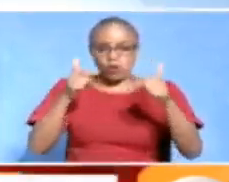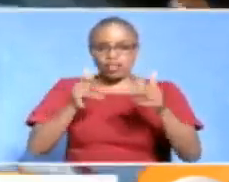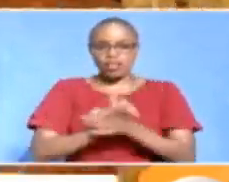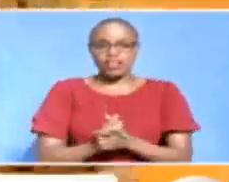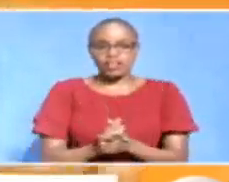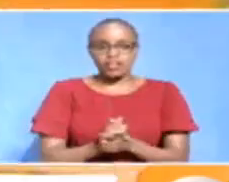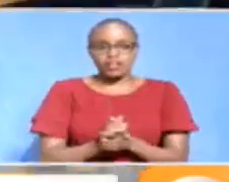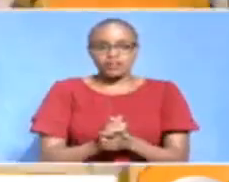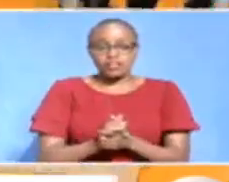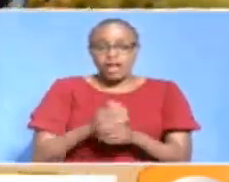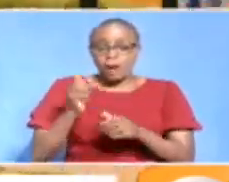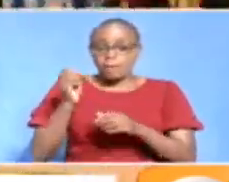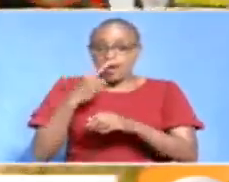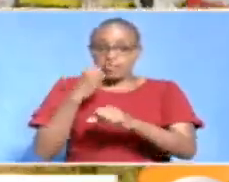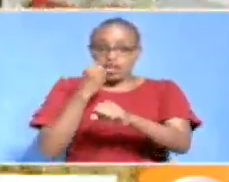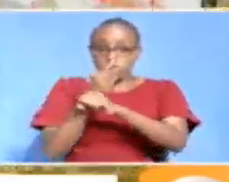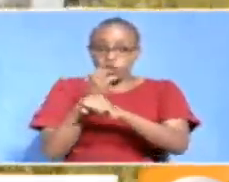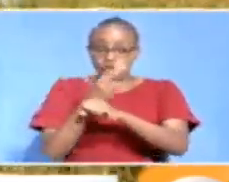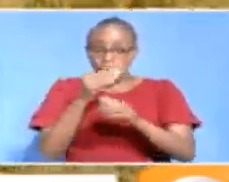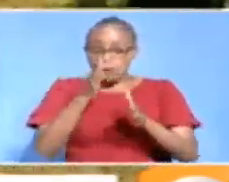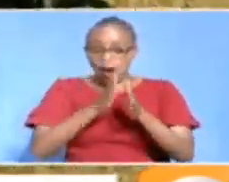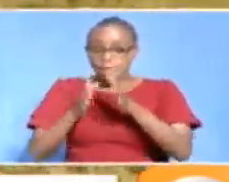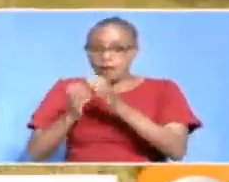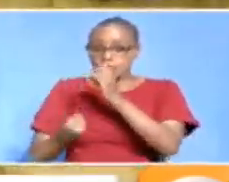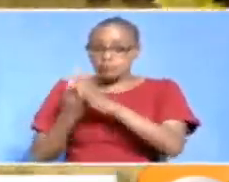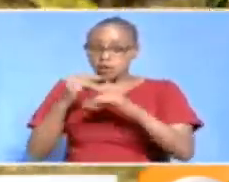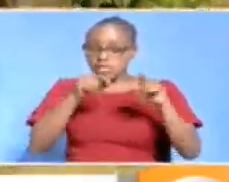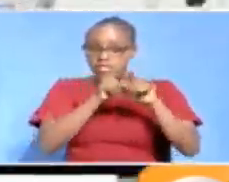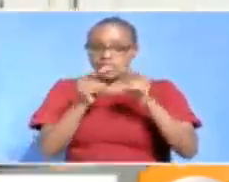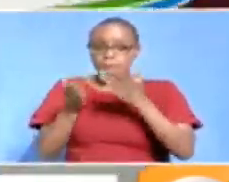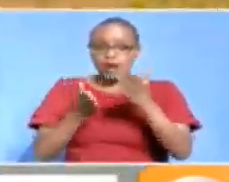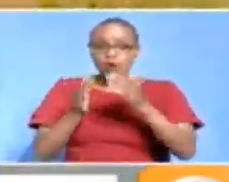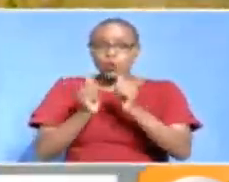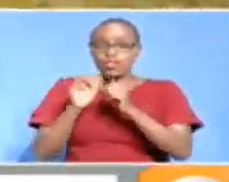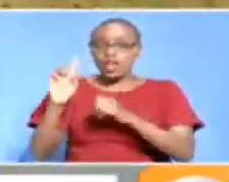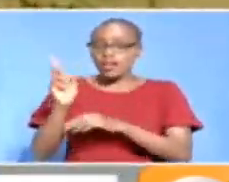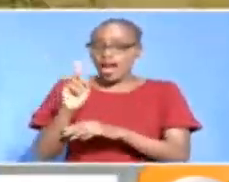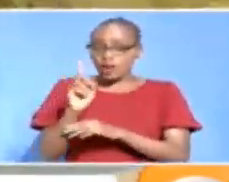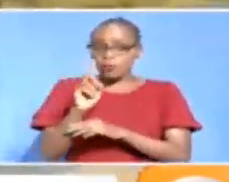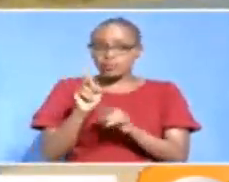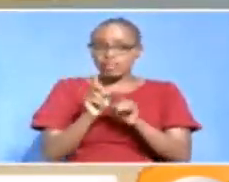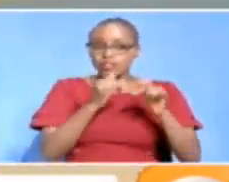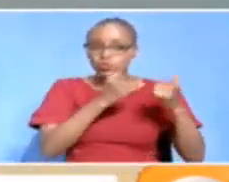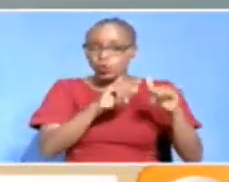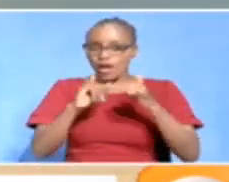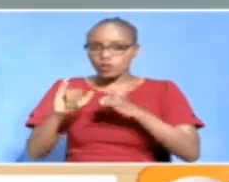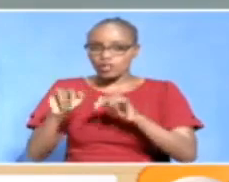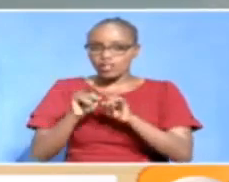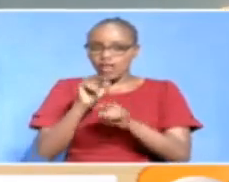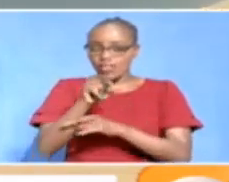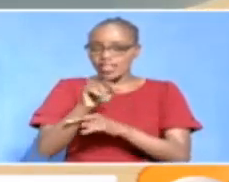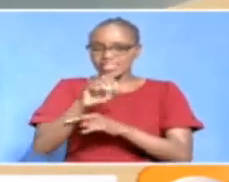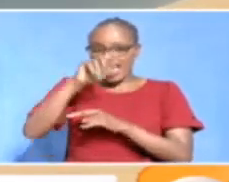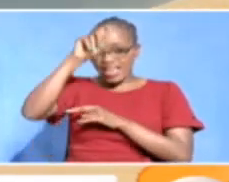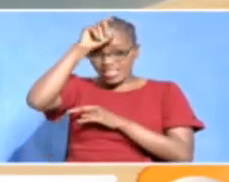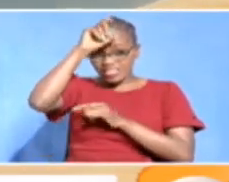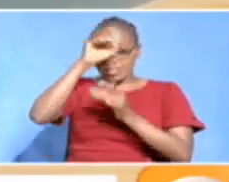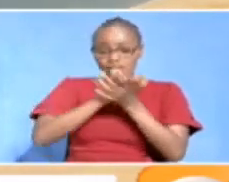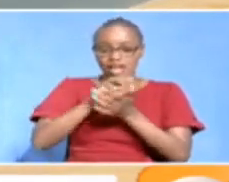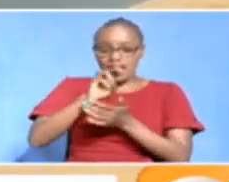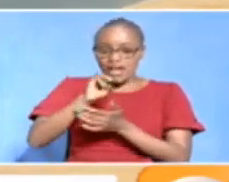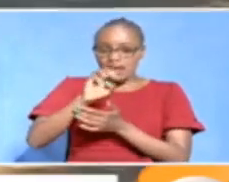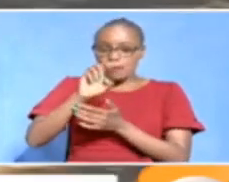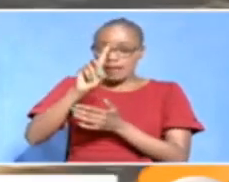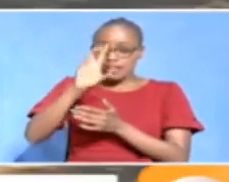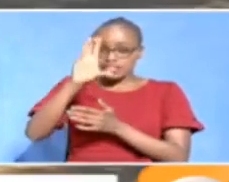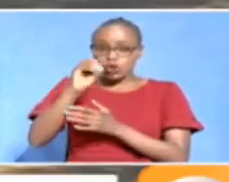In November Uber announced plans to launch a similar service within Nairobi once tests on the product in Egypt and Mexico proved